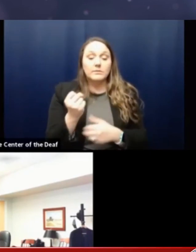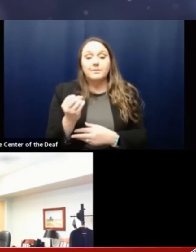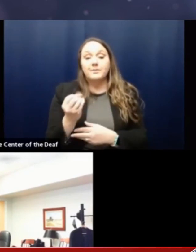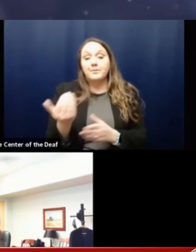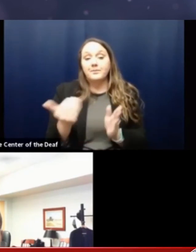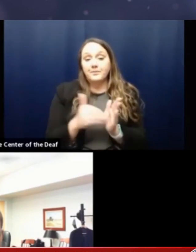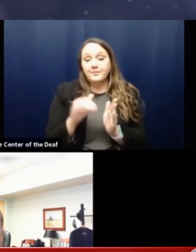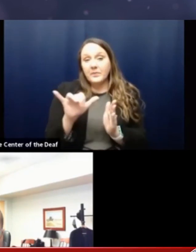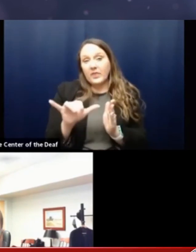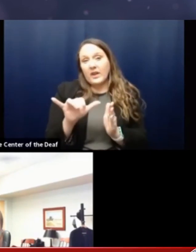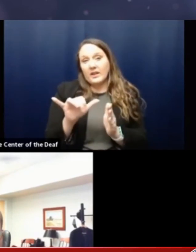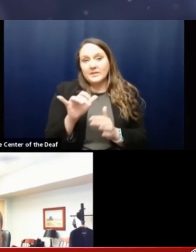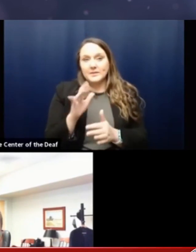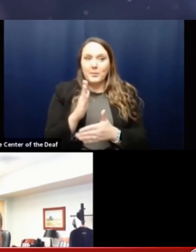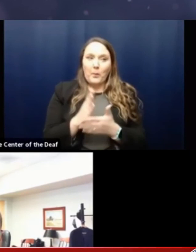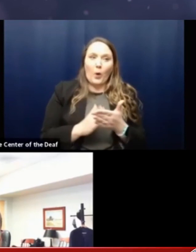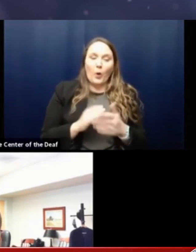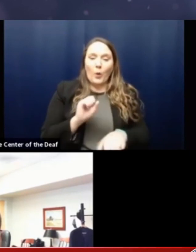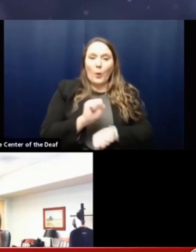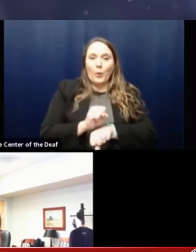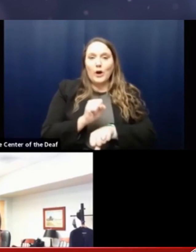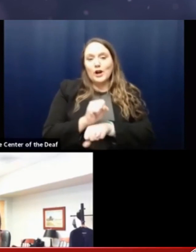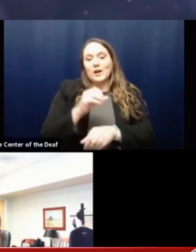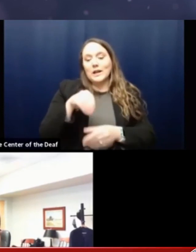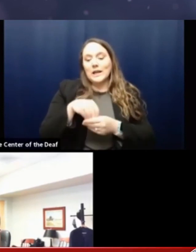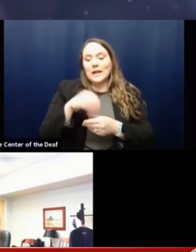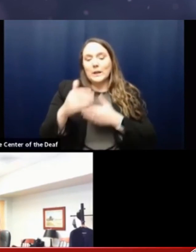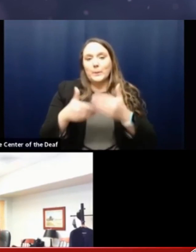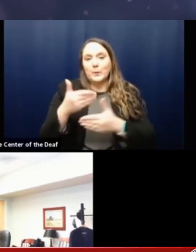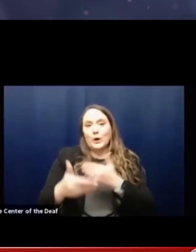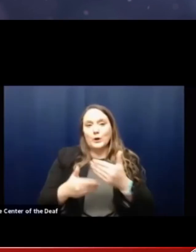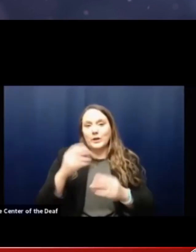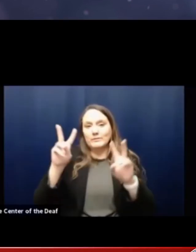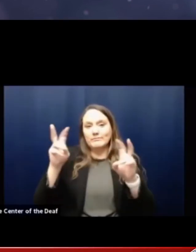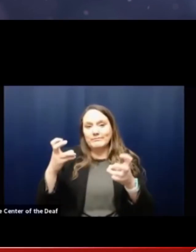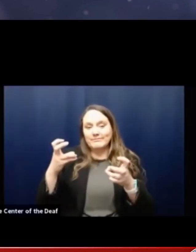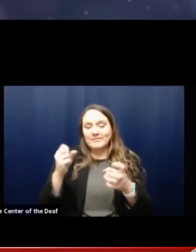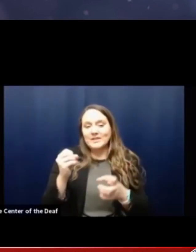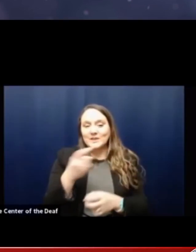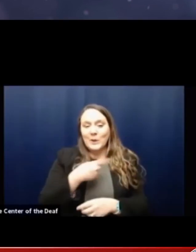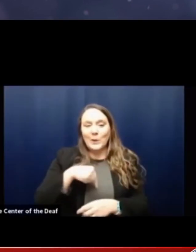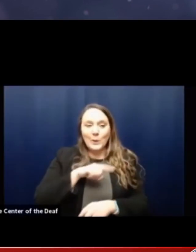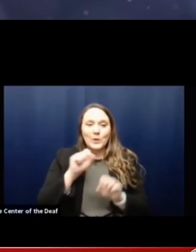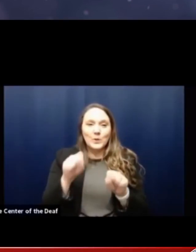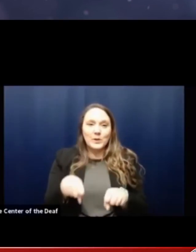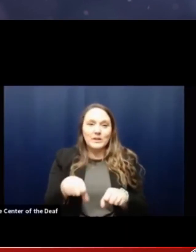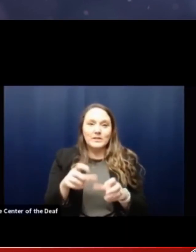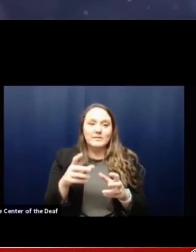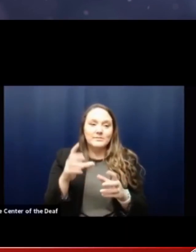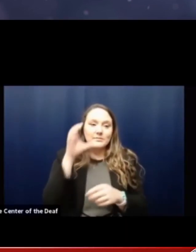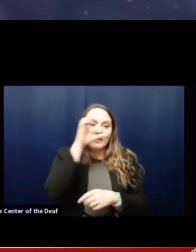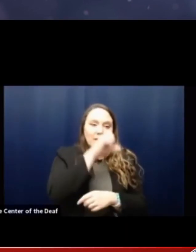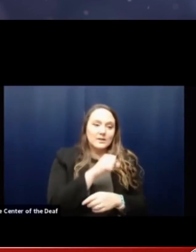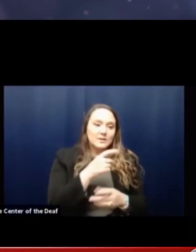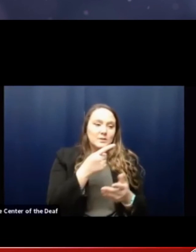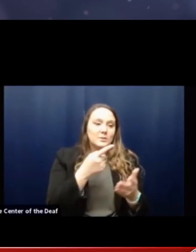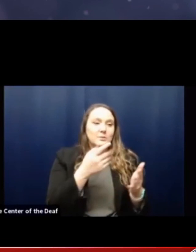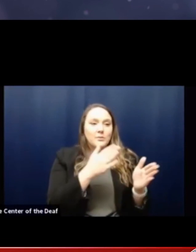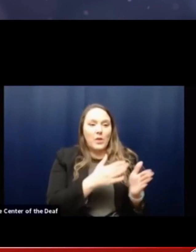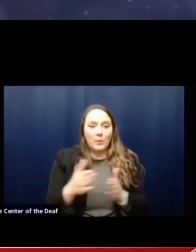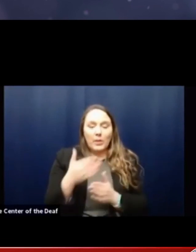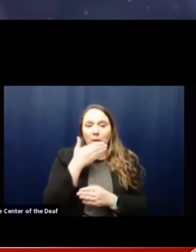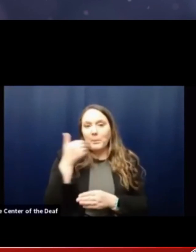that's part of the work in progress to get things in place, um, so that we can have some predictability and, um, collaboration